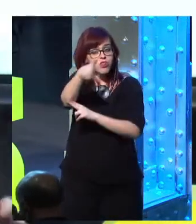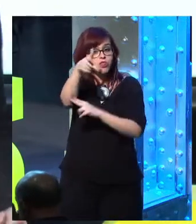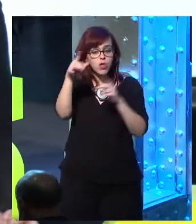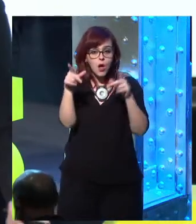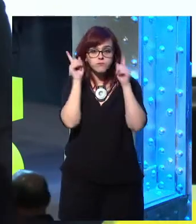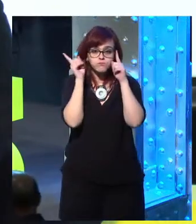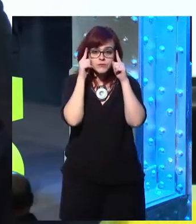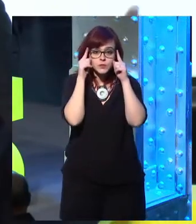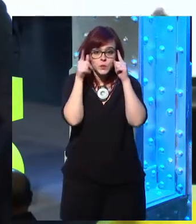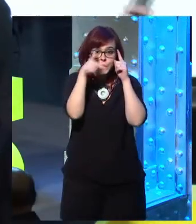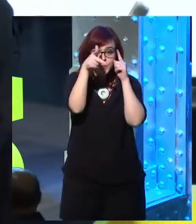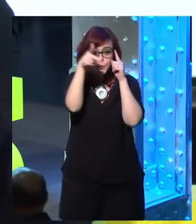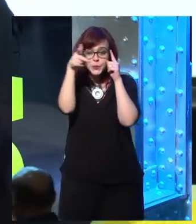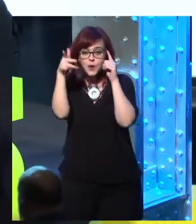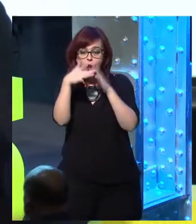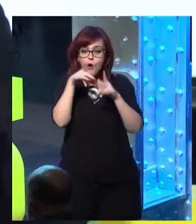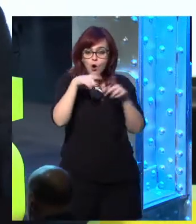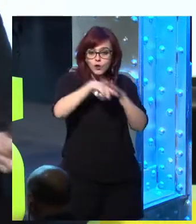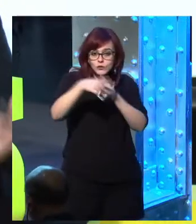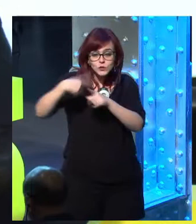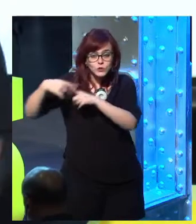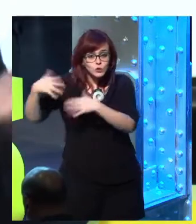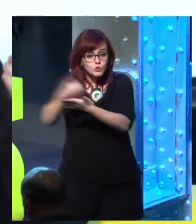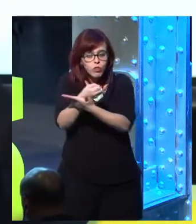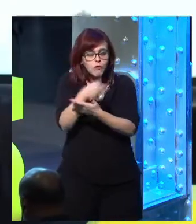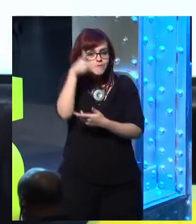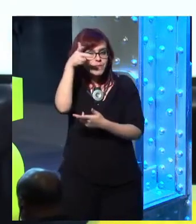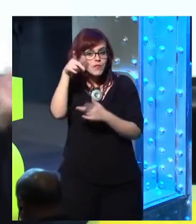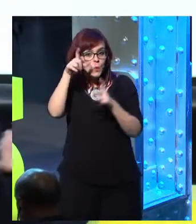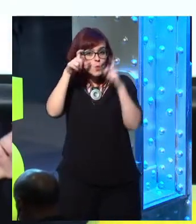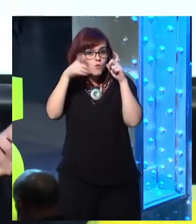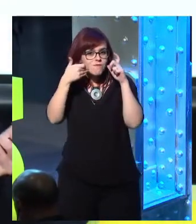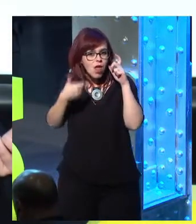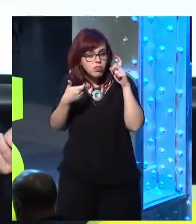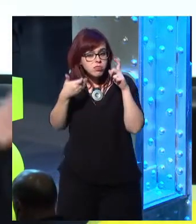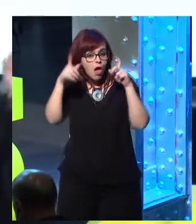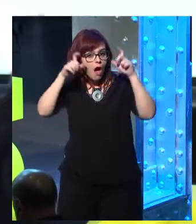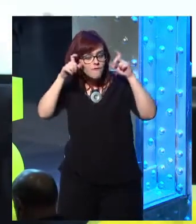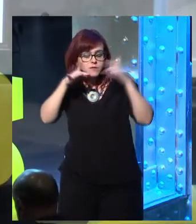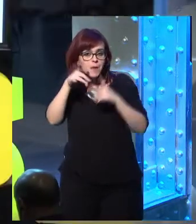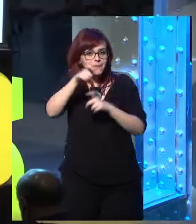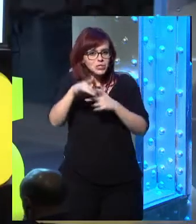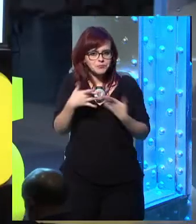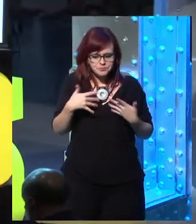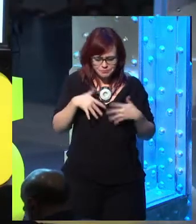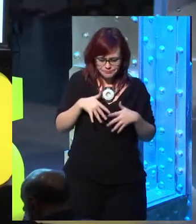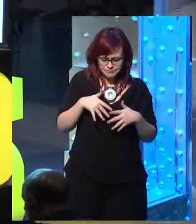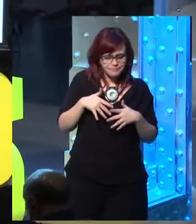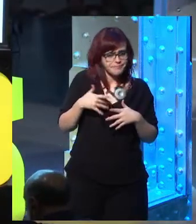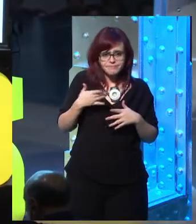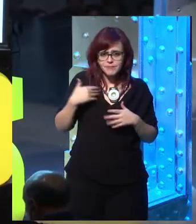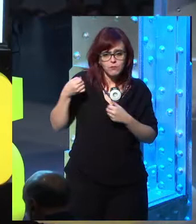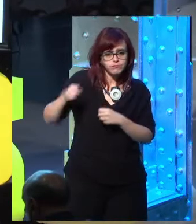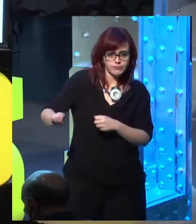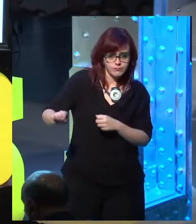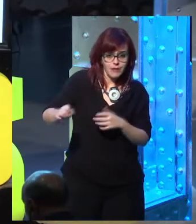fearful state. And so out of the box, it was very easy to tell that this system would fail. And it's really easy to tell now when people come